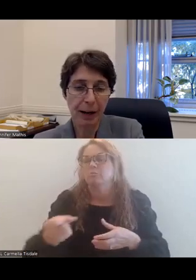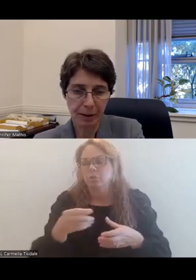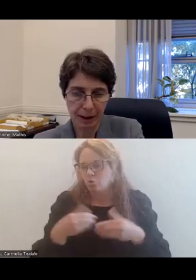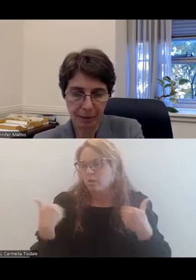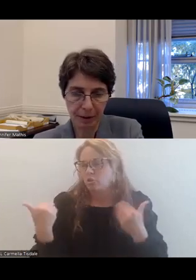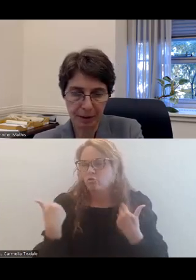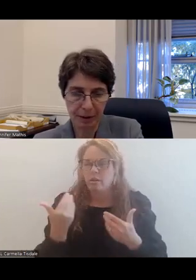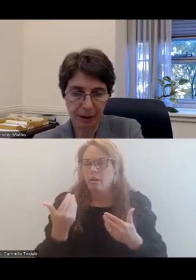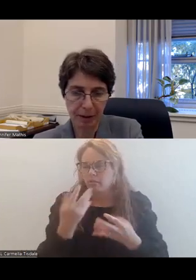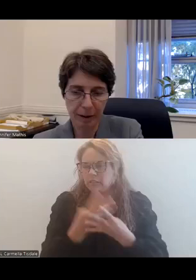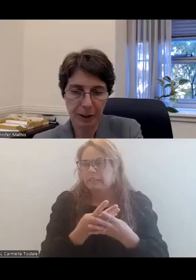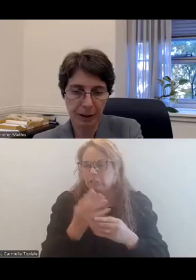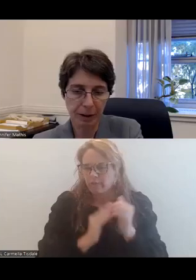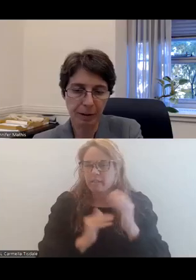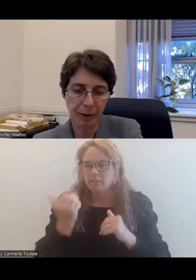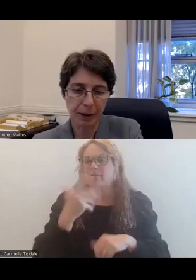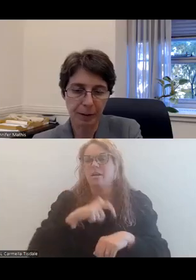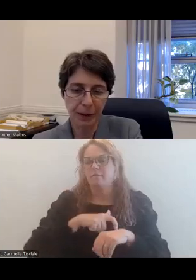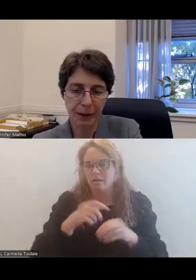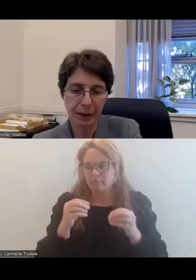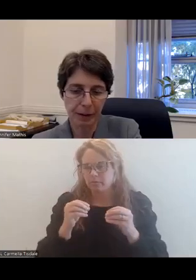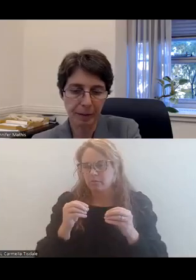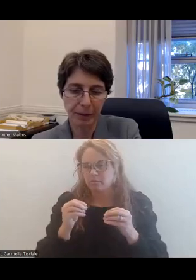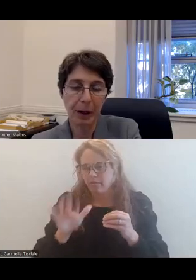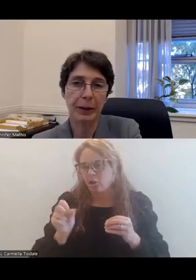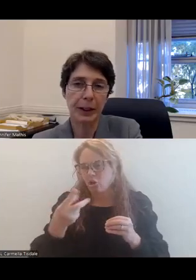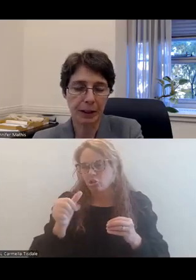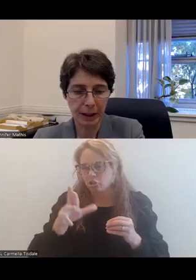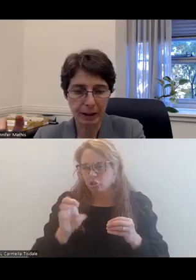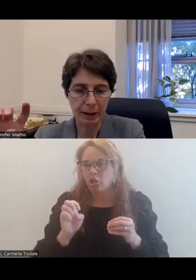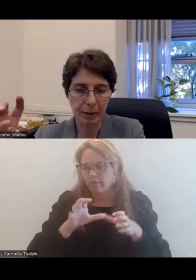at five times their share of the population.